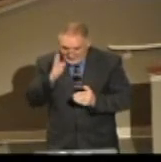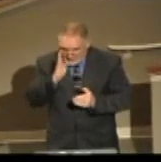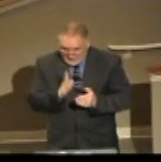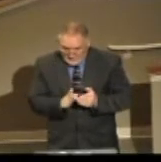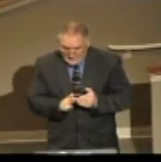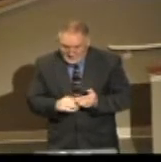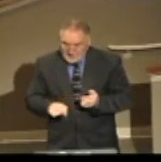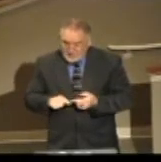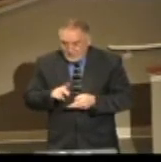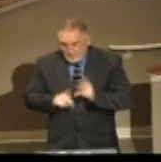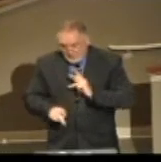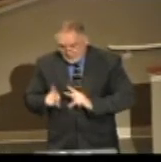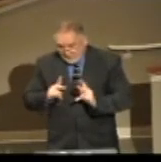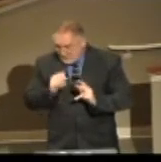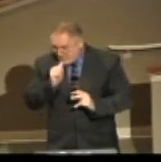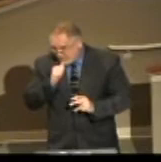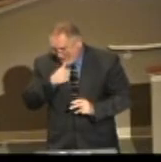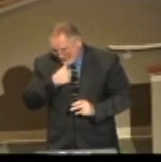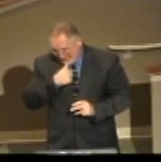people are suffering.